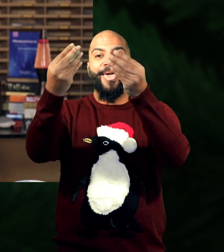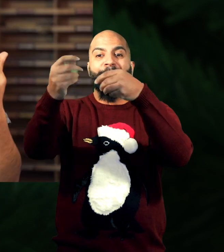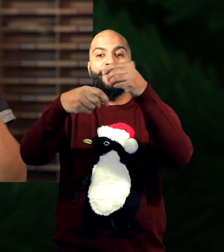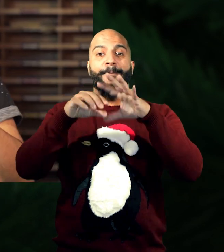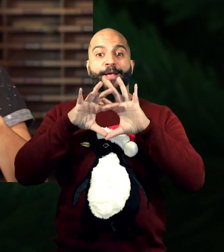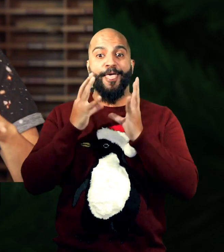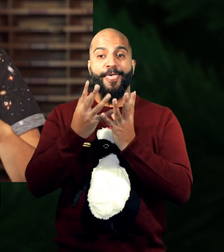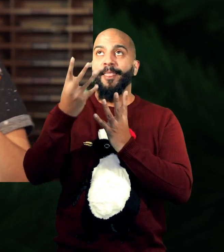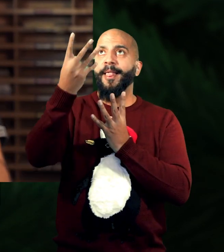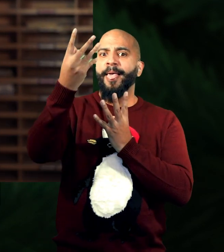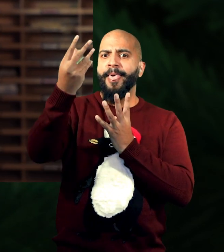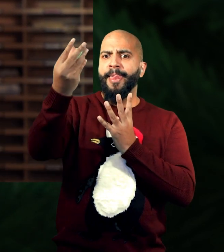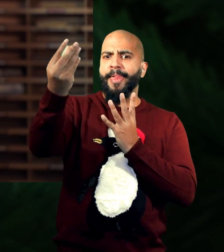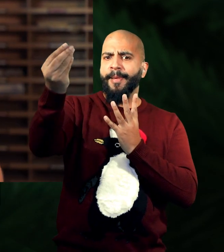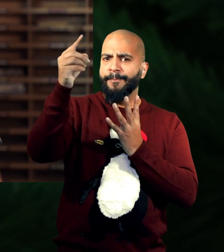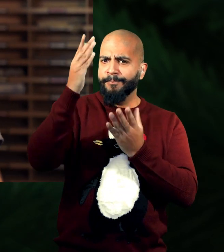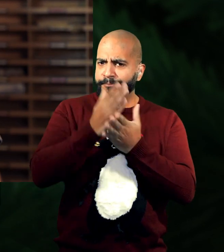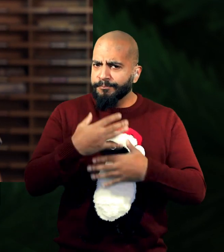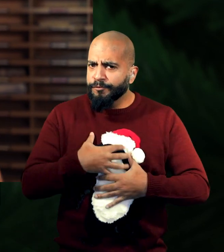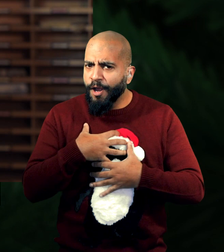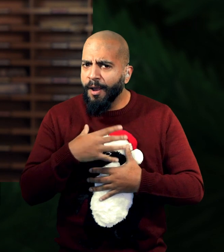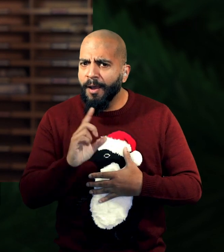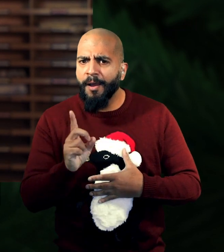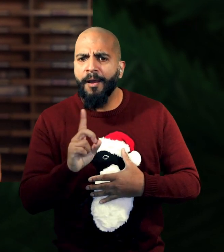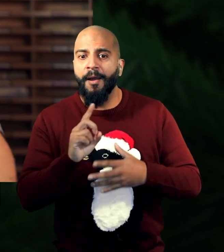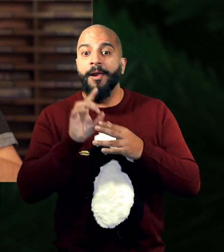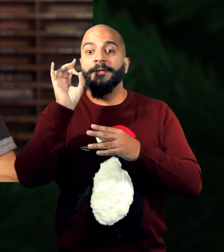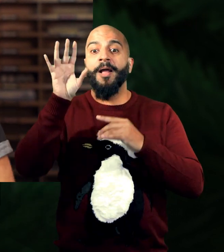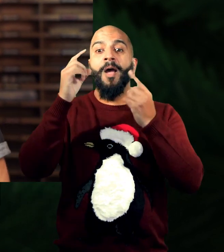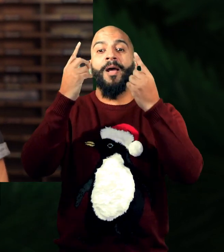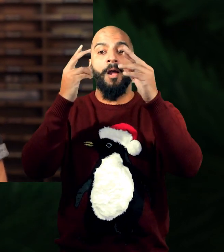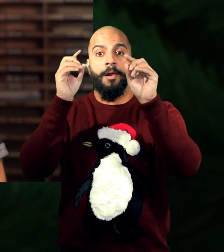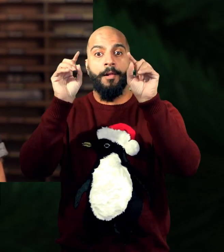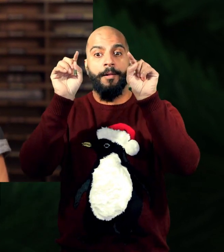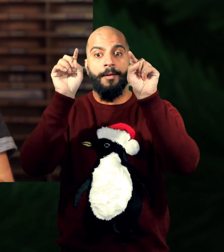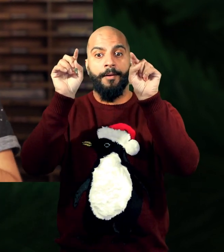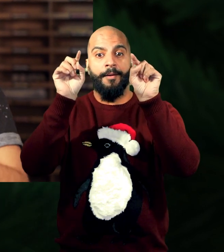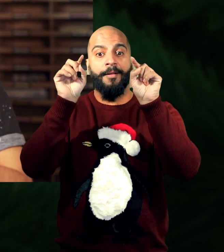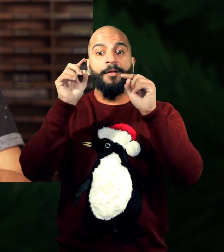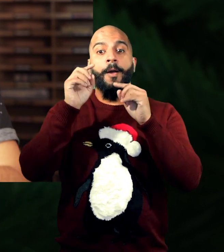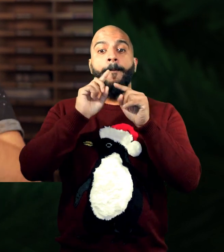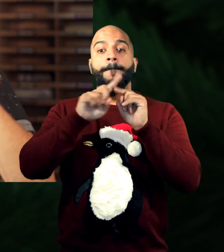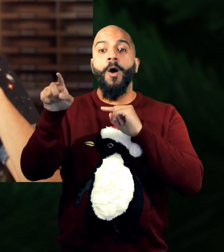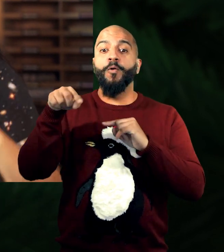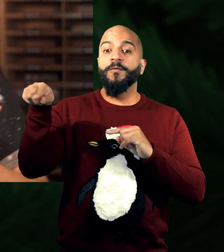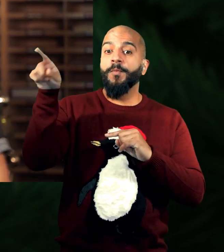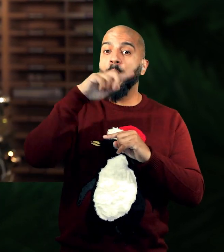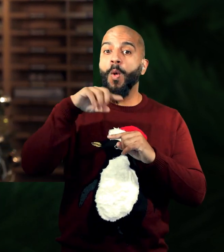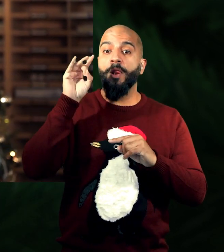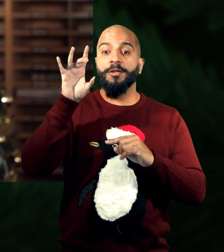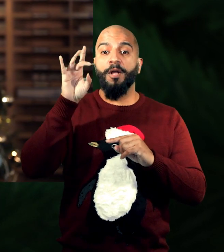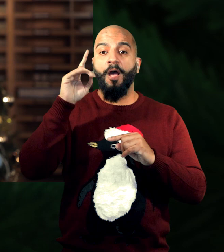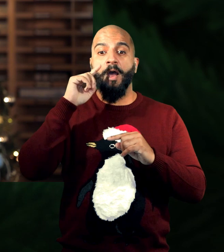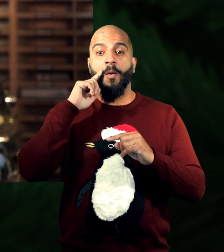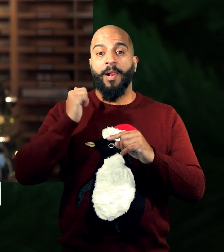Earth. Now, this wouldn't be such a shocking thought if it was maybe one or two stars in the sky, but no, it was almost